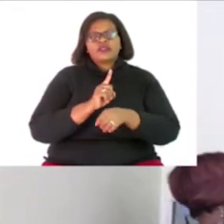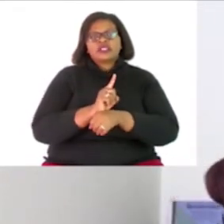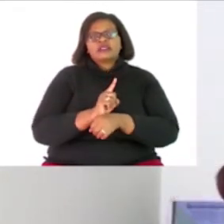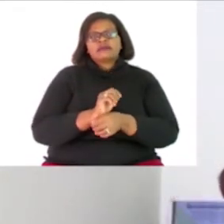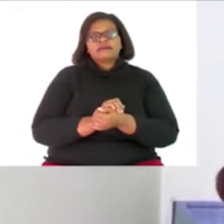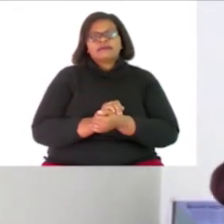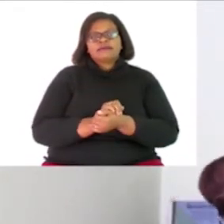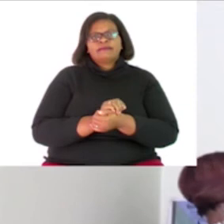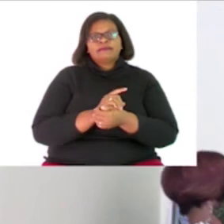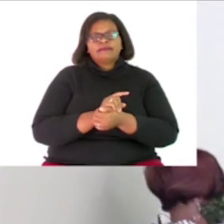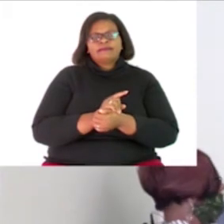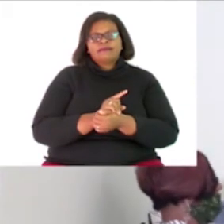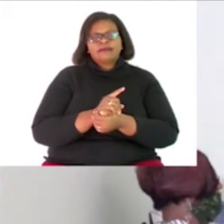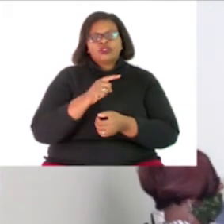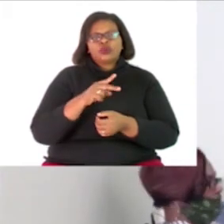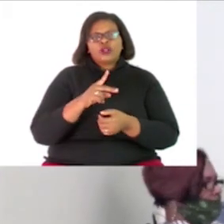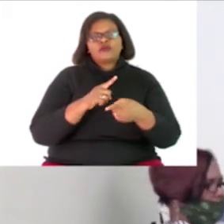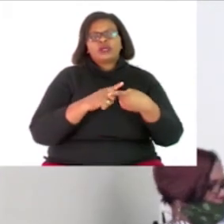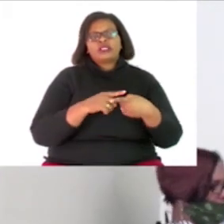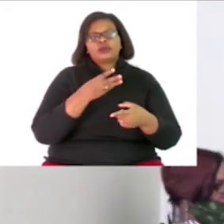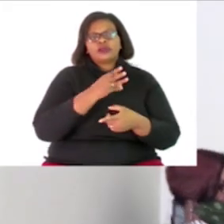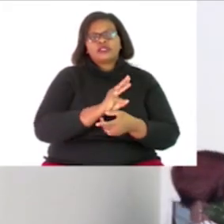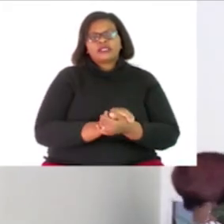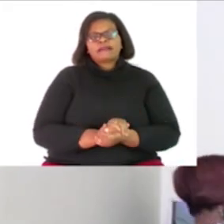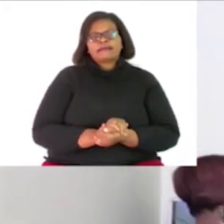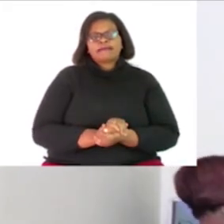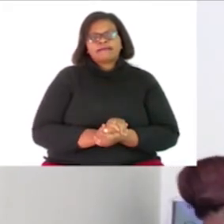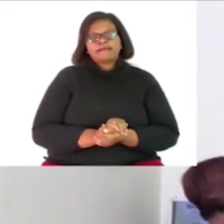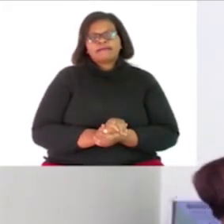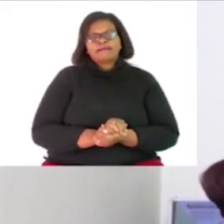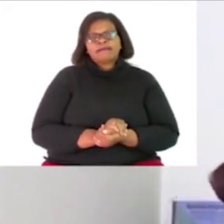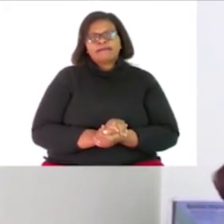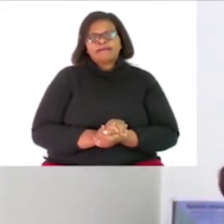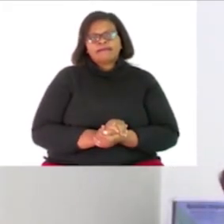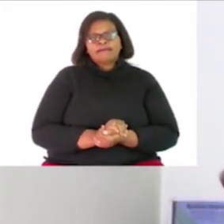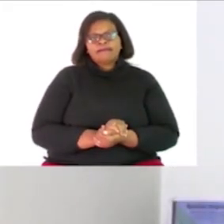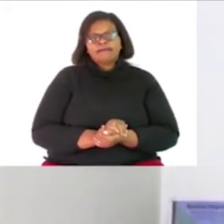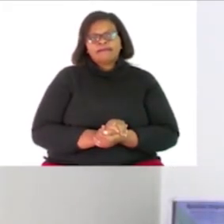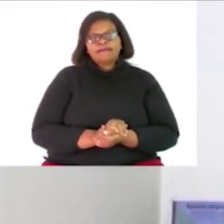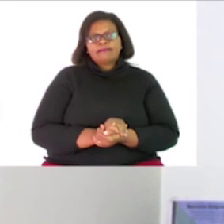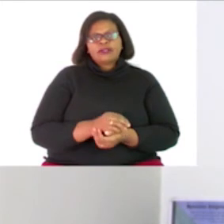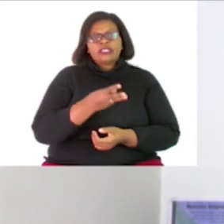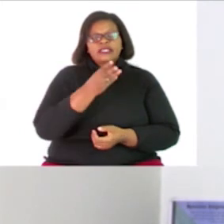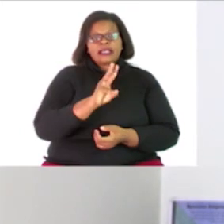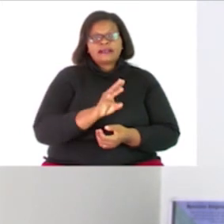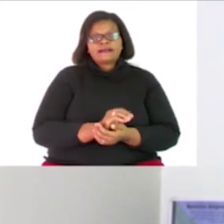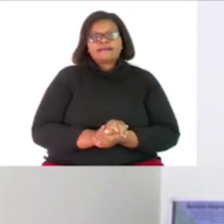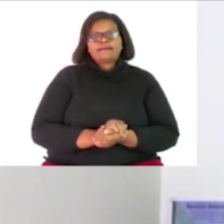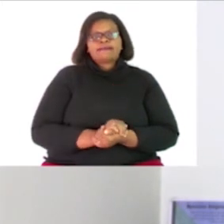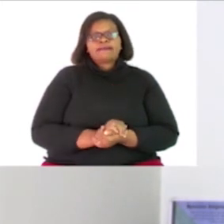multiples of six for many can you help me out here it says six